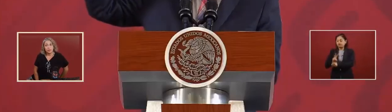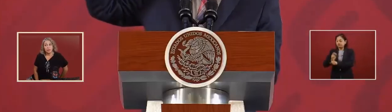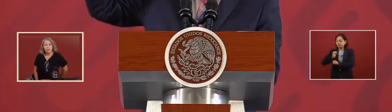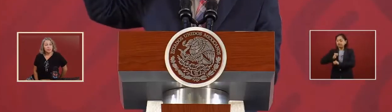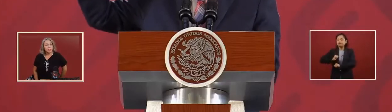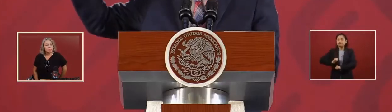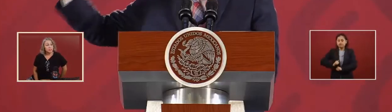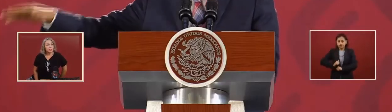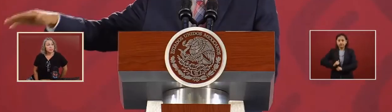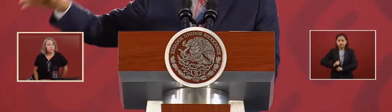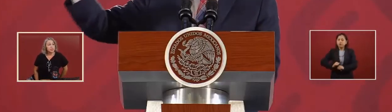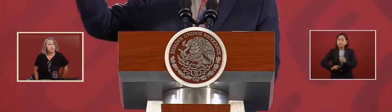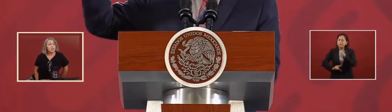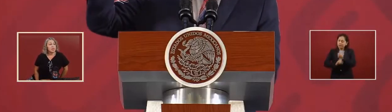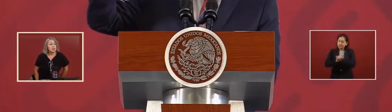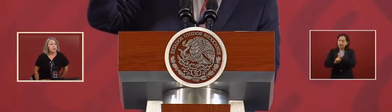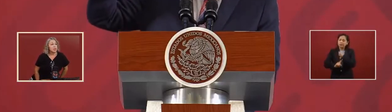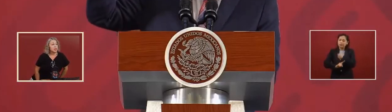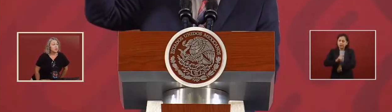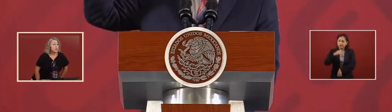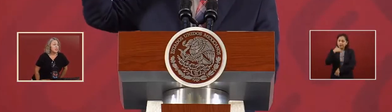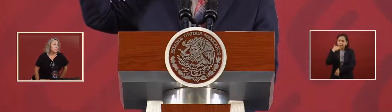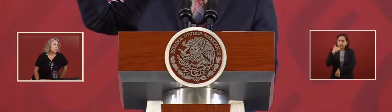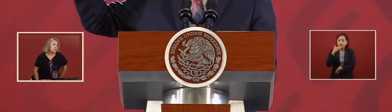and when it has to do with customs fishing